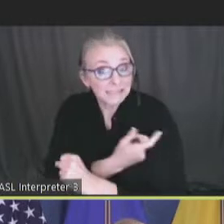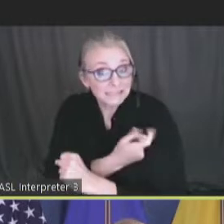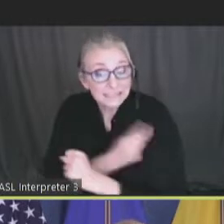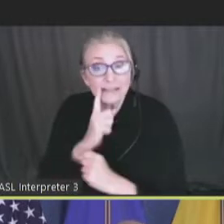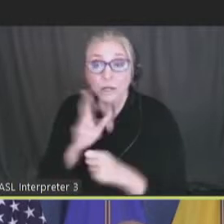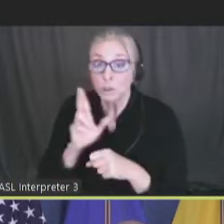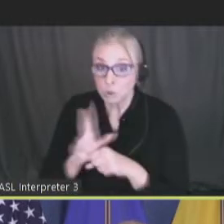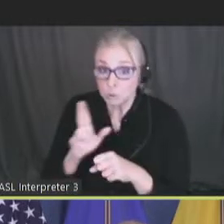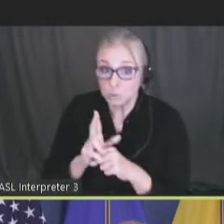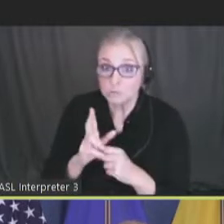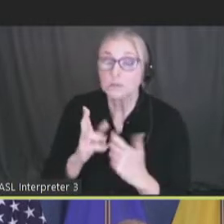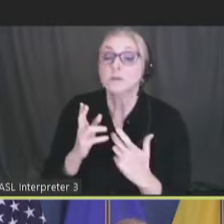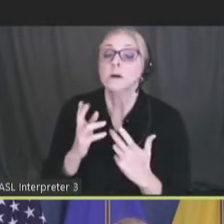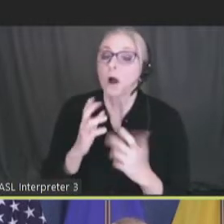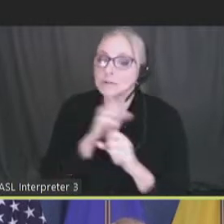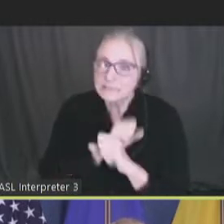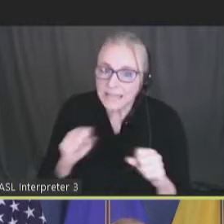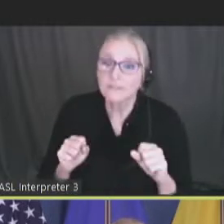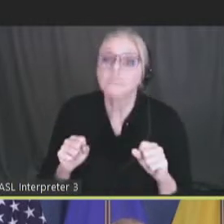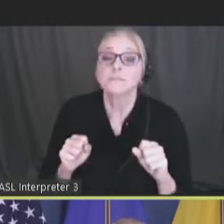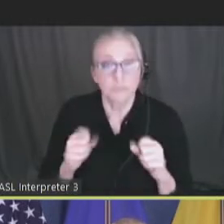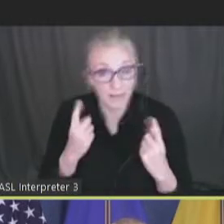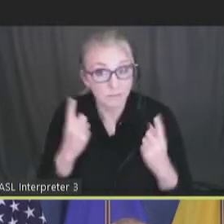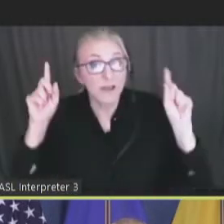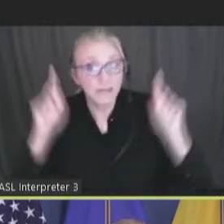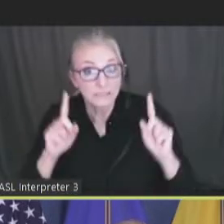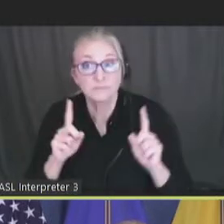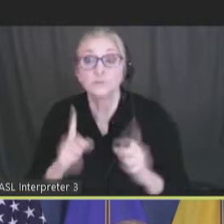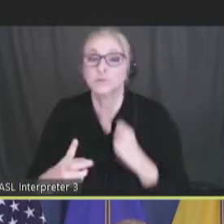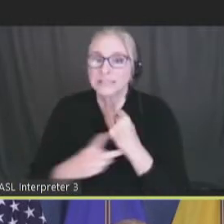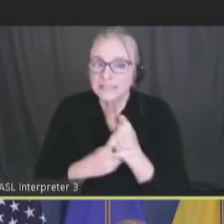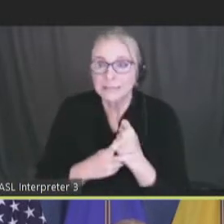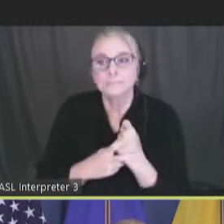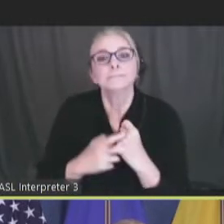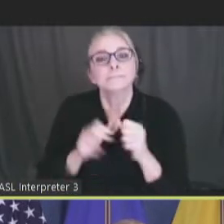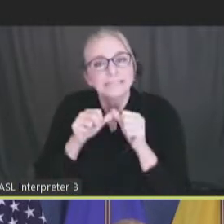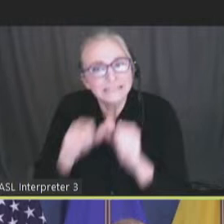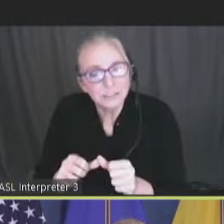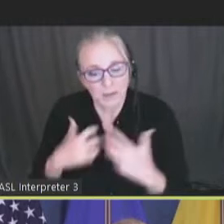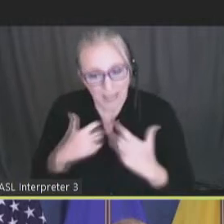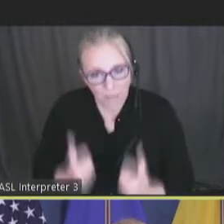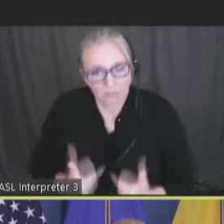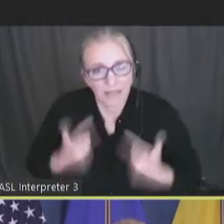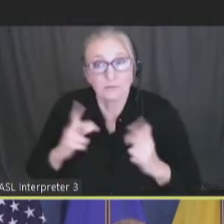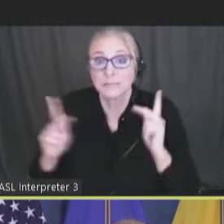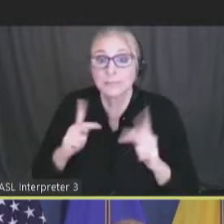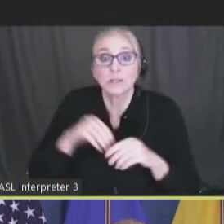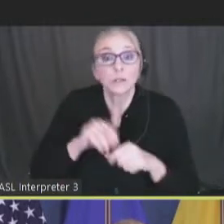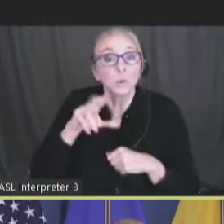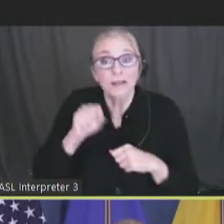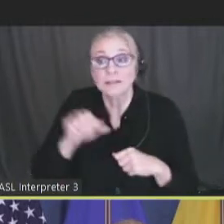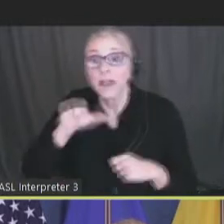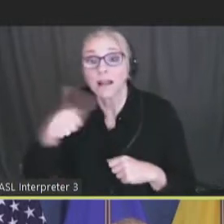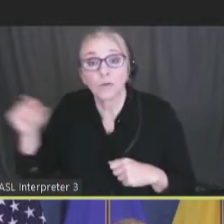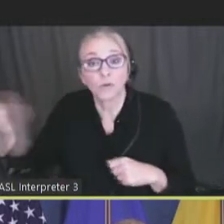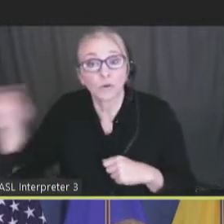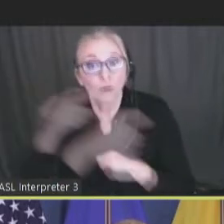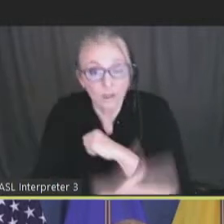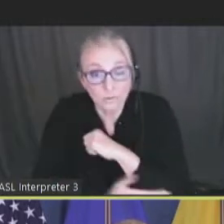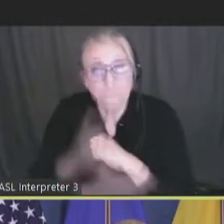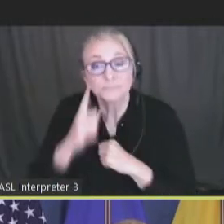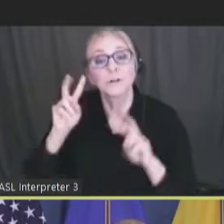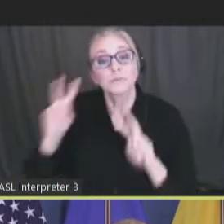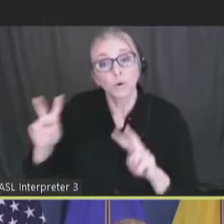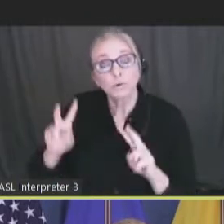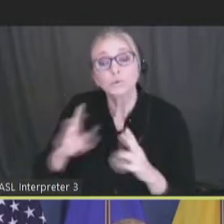used are as safe as they are effective in preserving healthy lives from people in the U.S. and beyond. I very much look forward